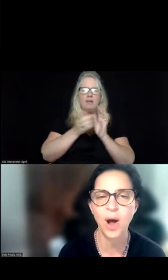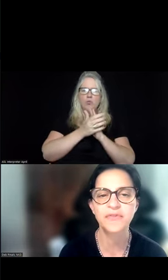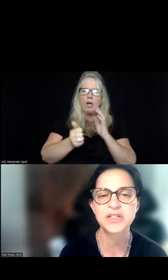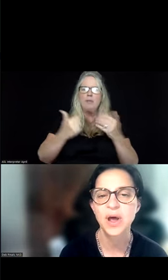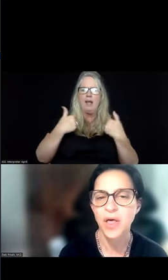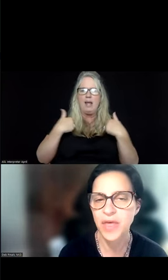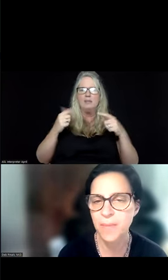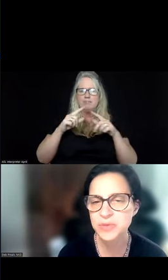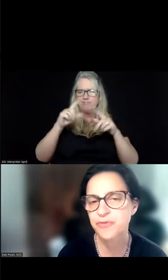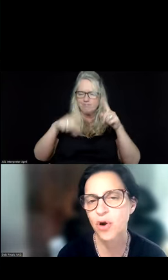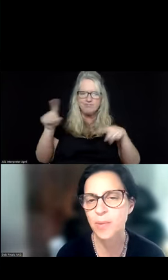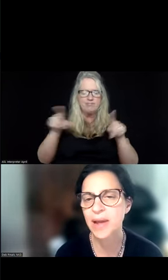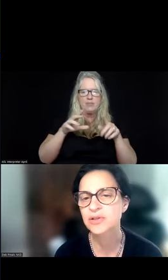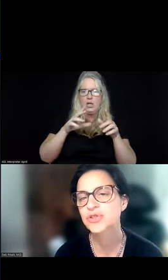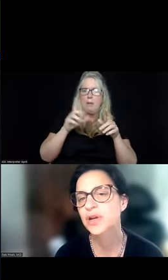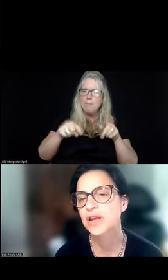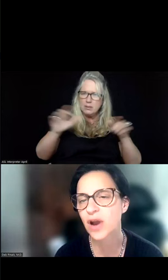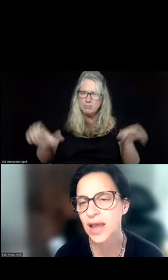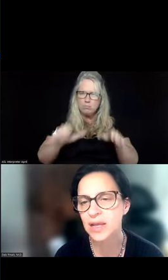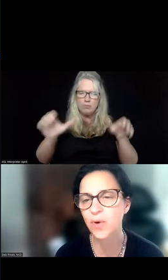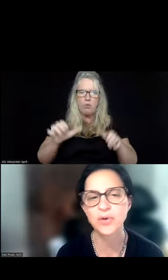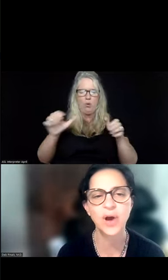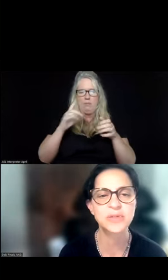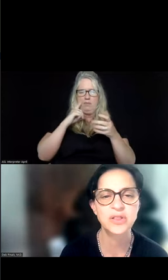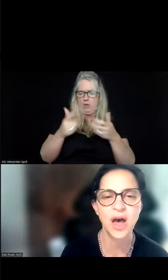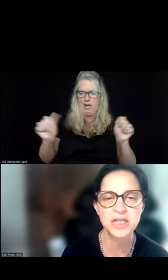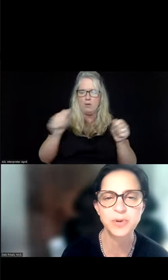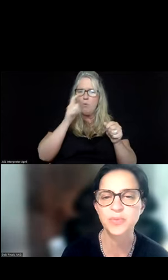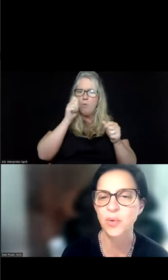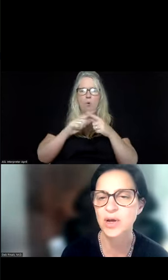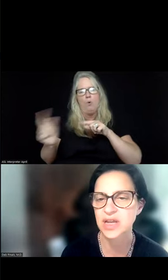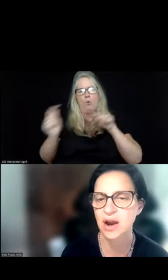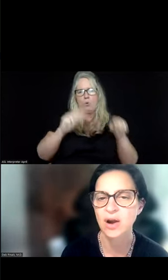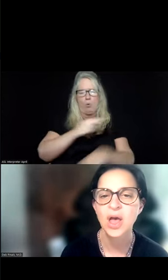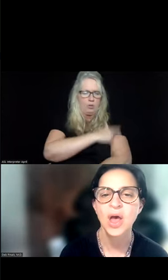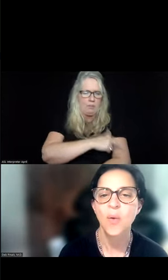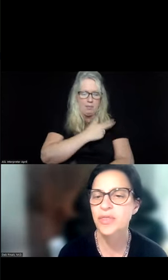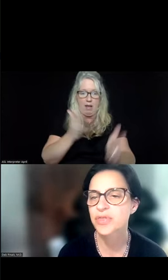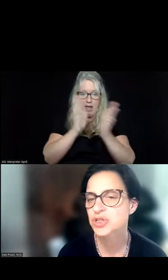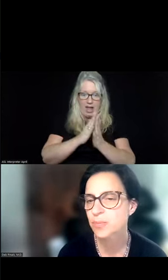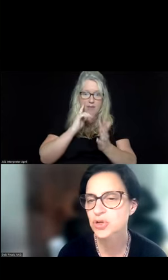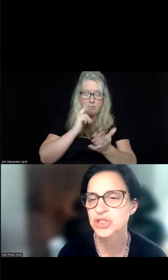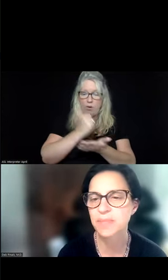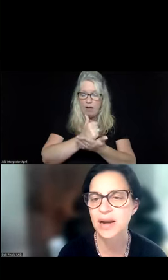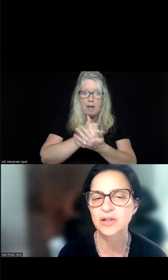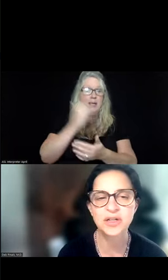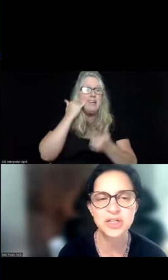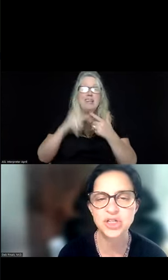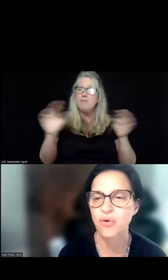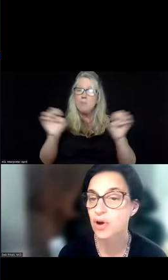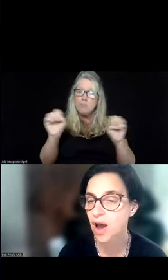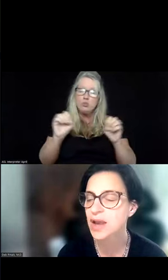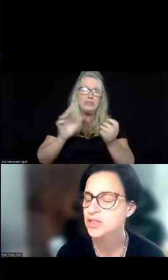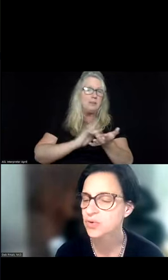of who qualifies, they must perform a medical screening for anyone who comes to the hospital and requests care, whether there's an emergency medical